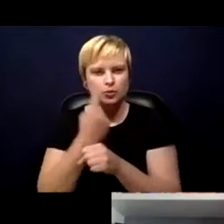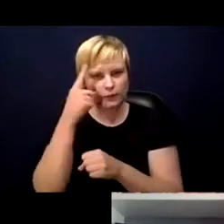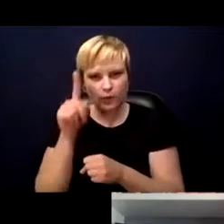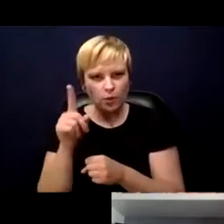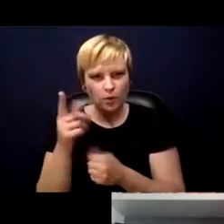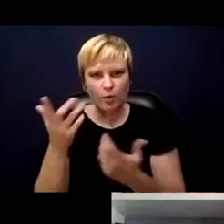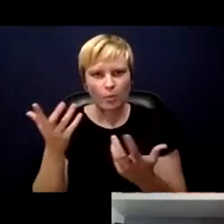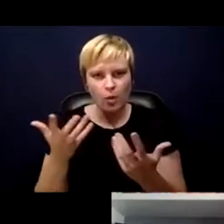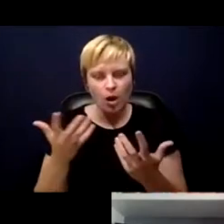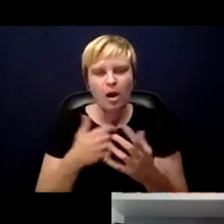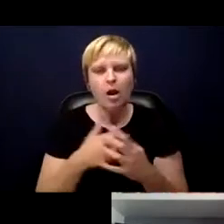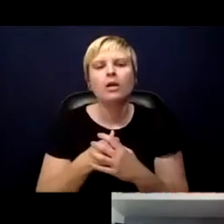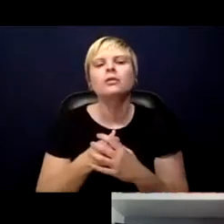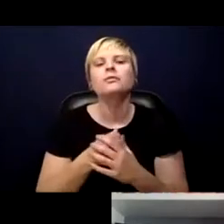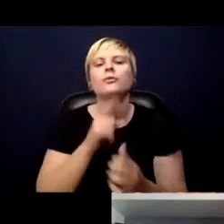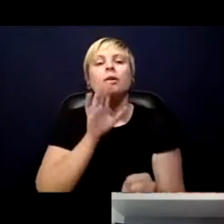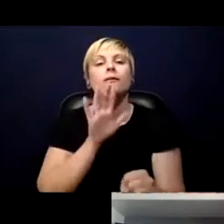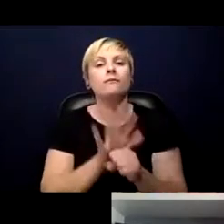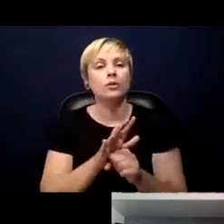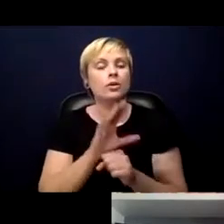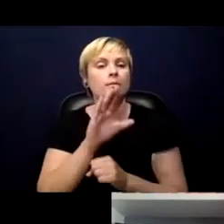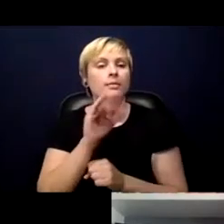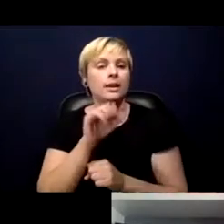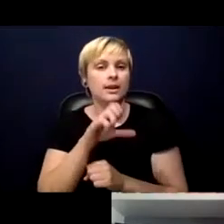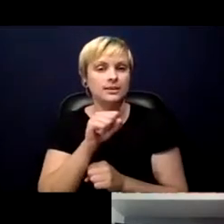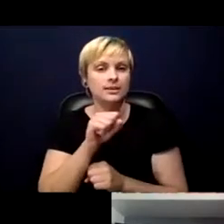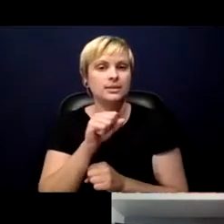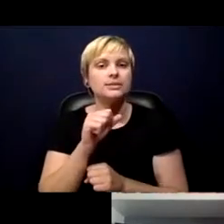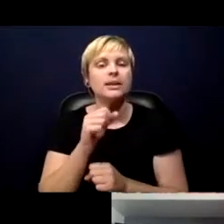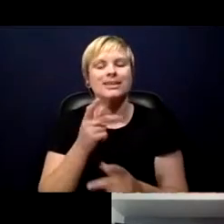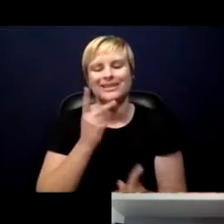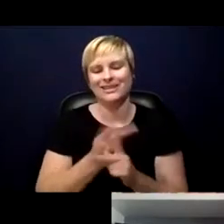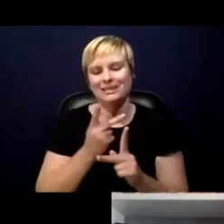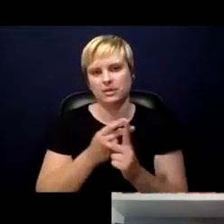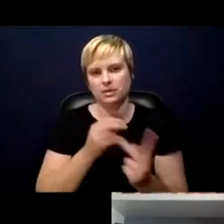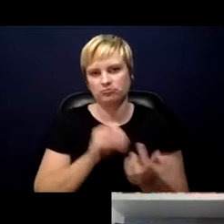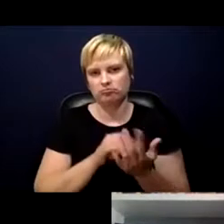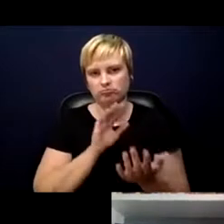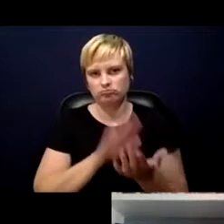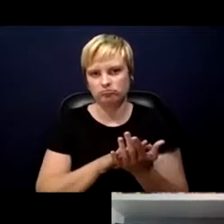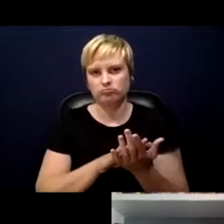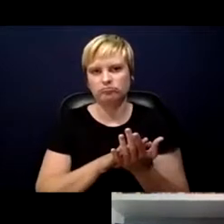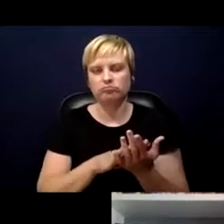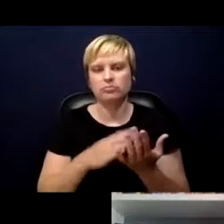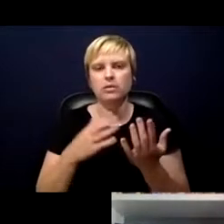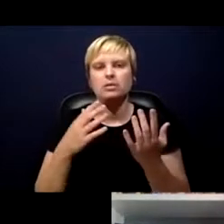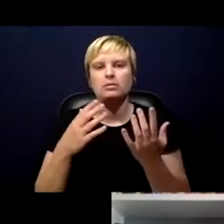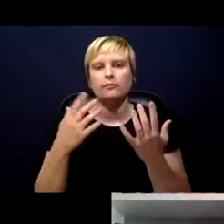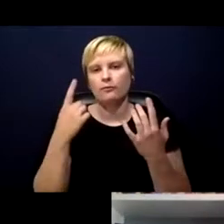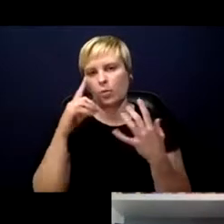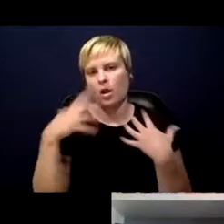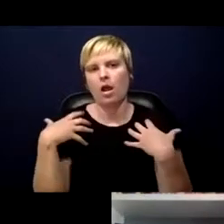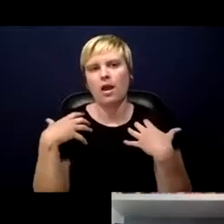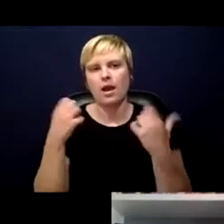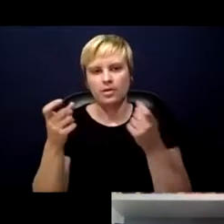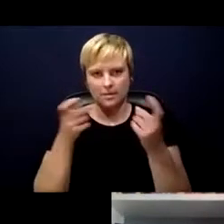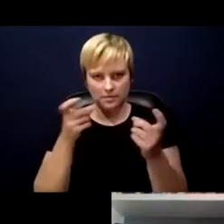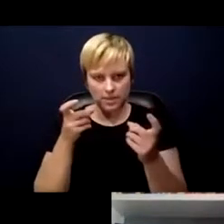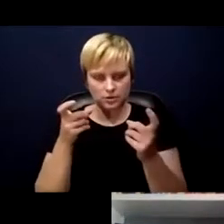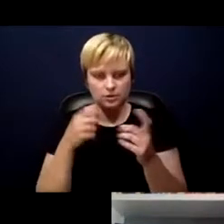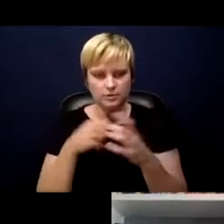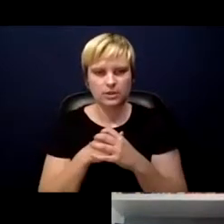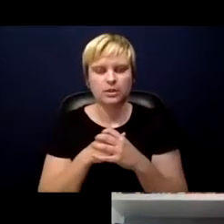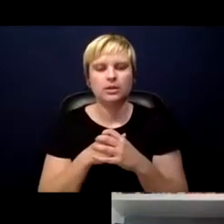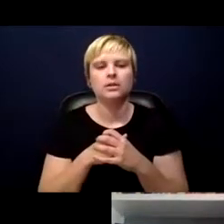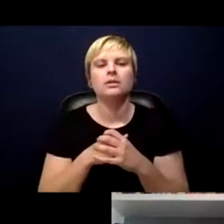confirmed cases and knowing that and keeping it as a database in a health management information system is that you